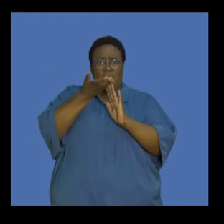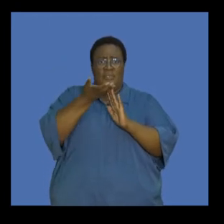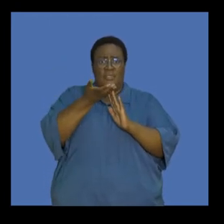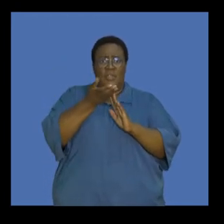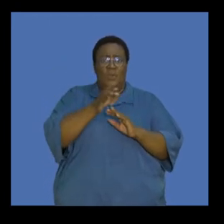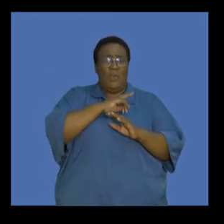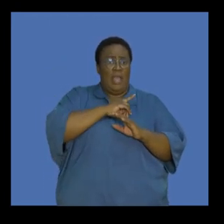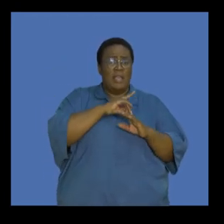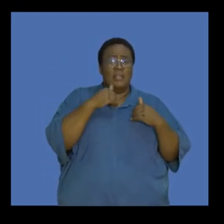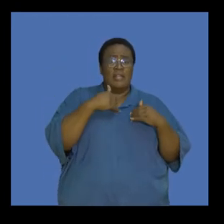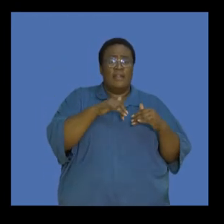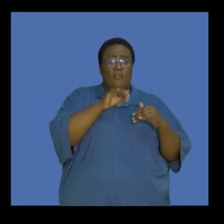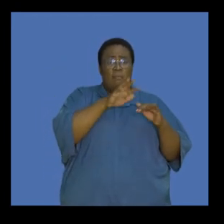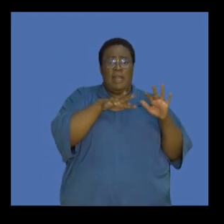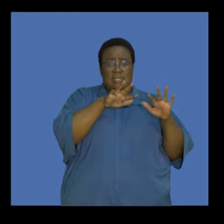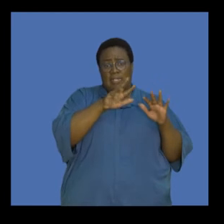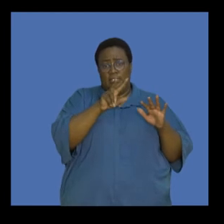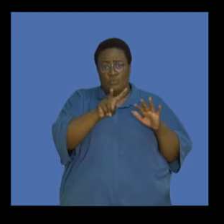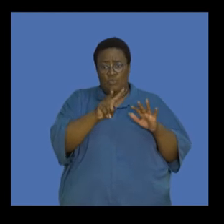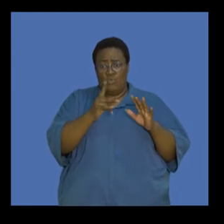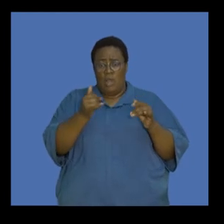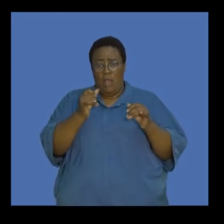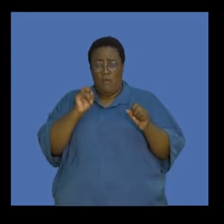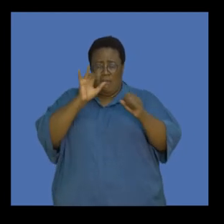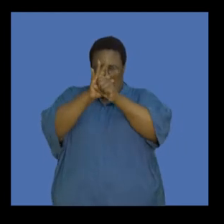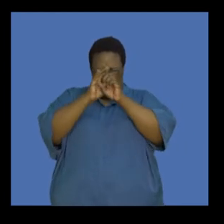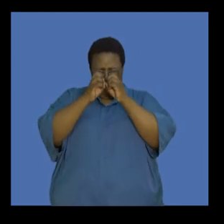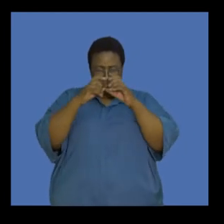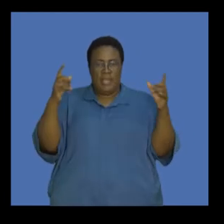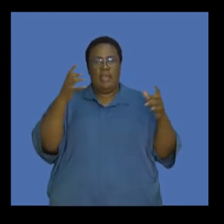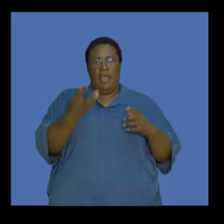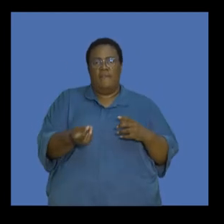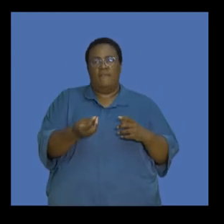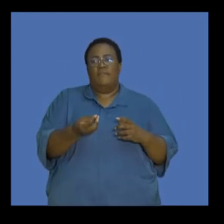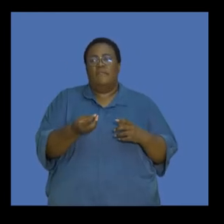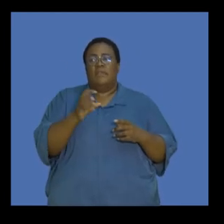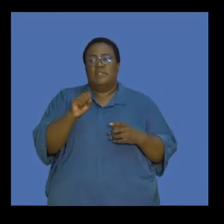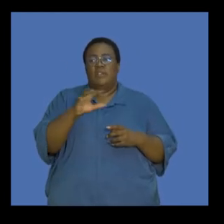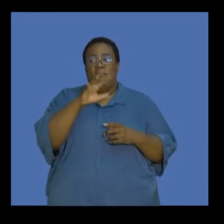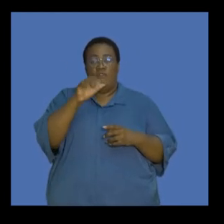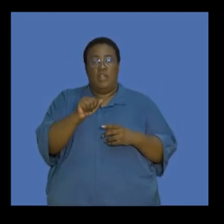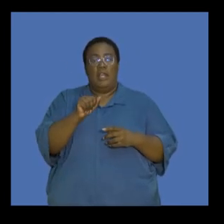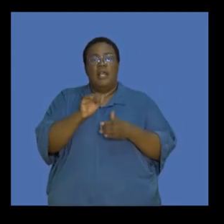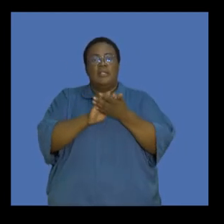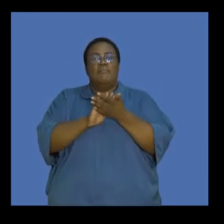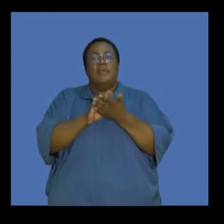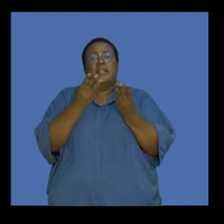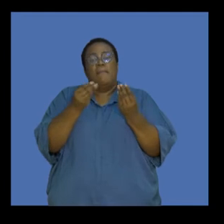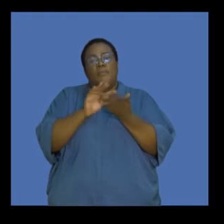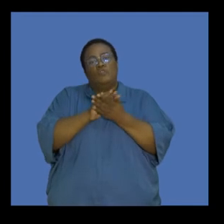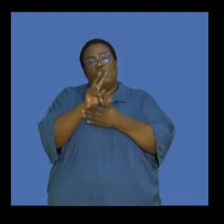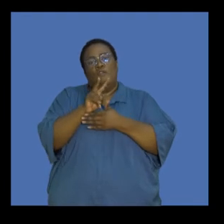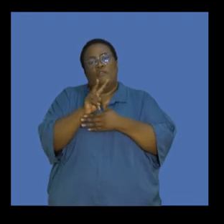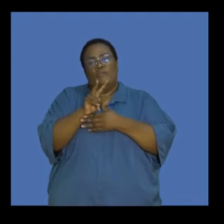1992 has a significant impact. South Africa is the 12th largest emitter of CO2